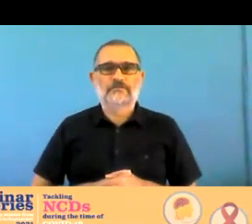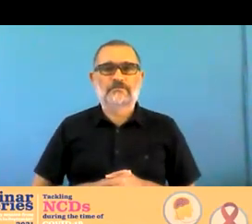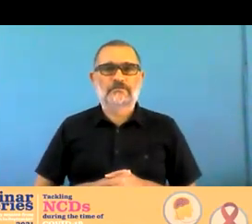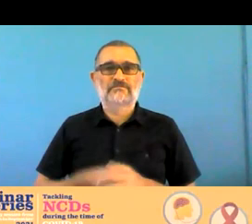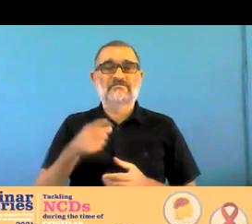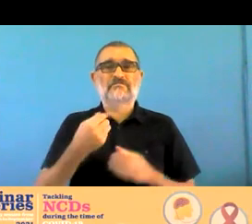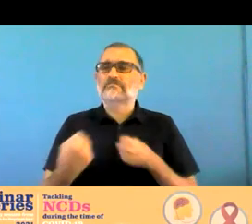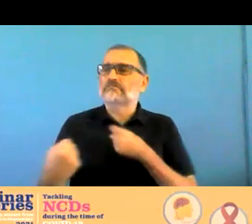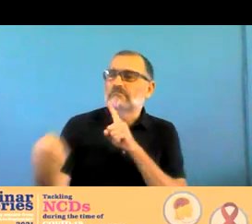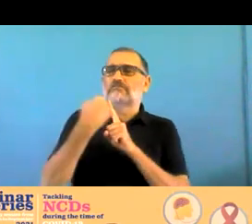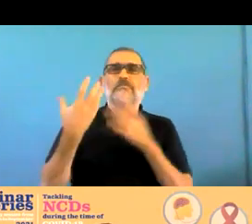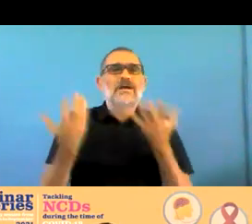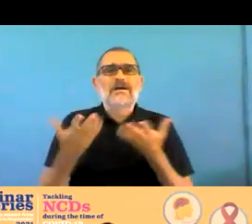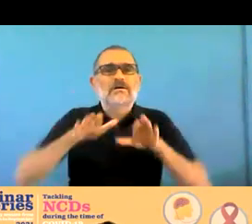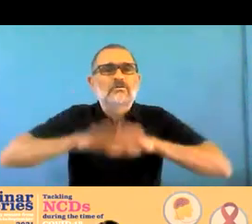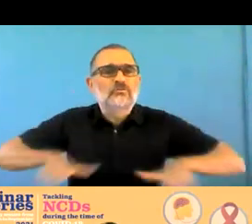mothers or